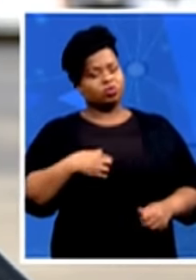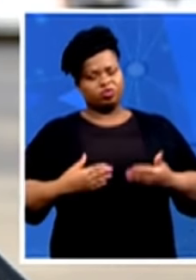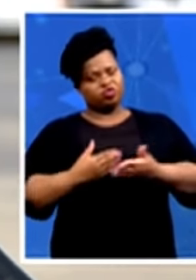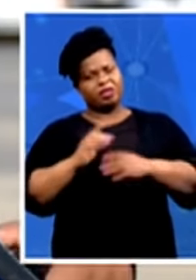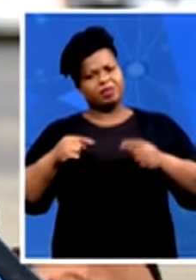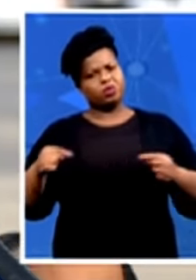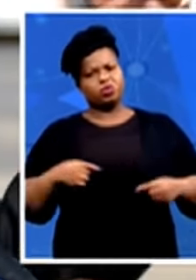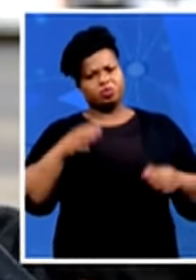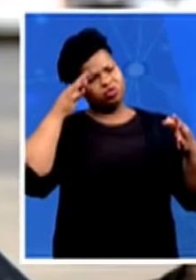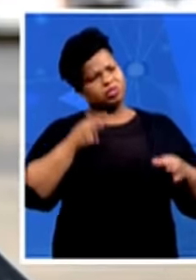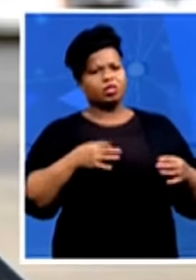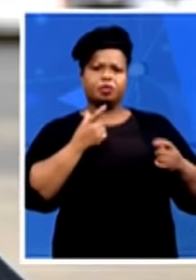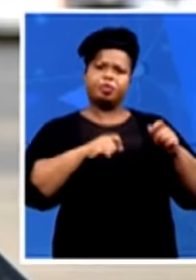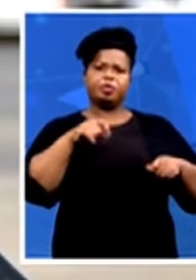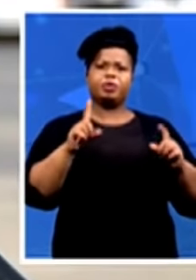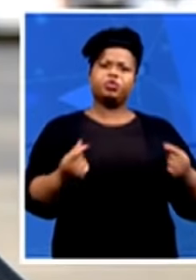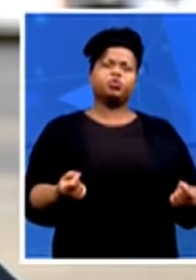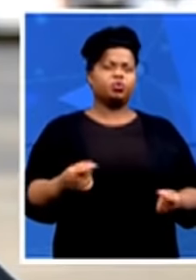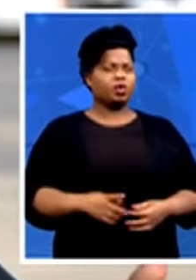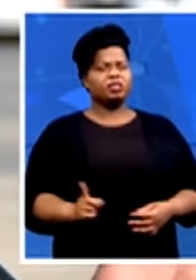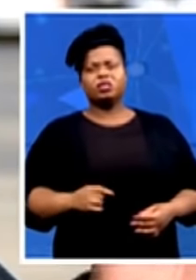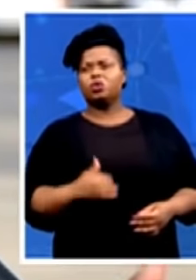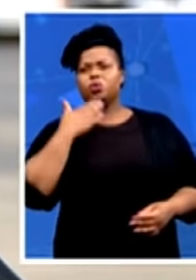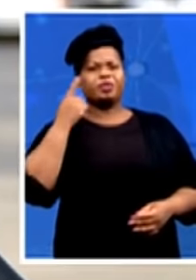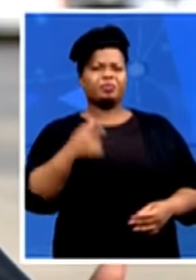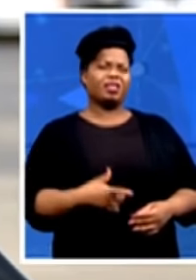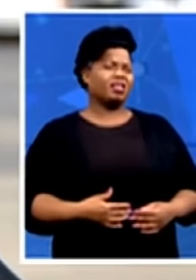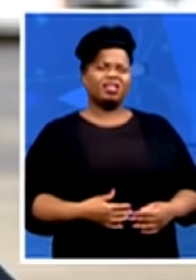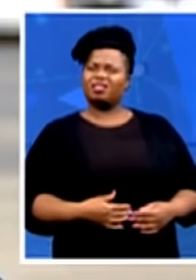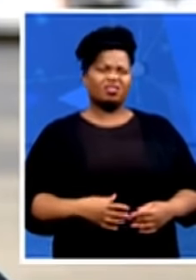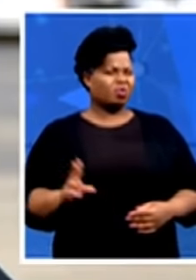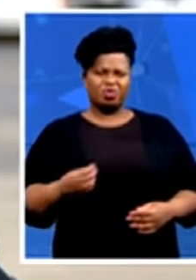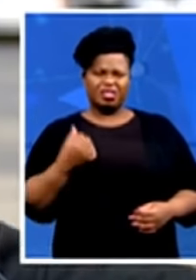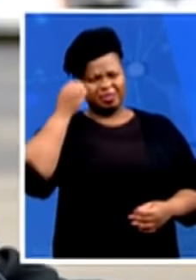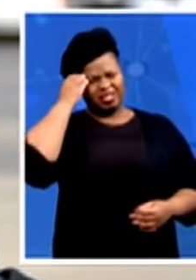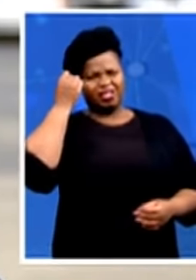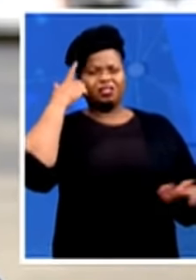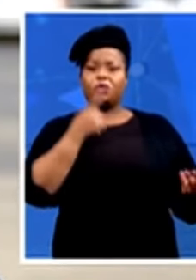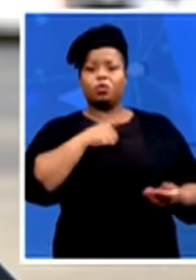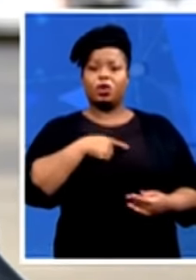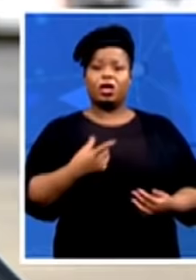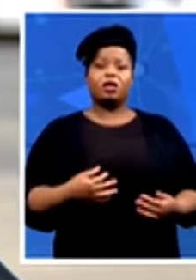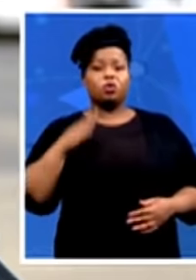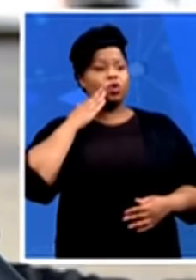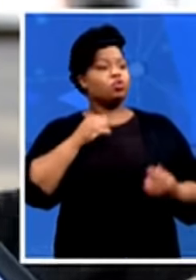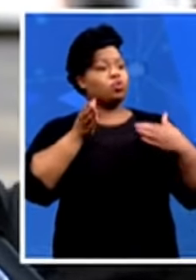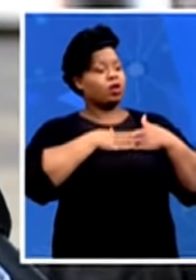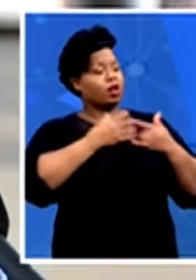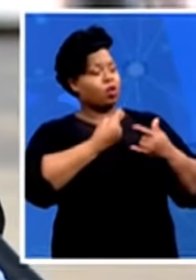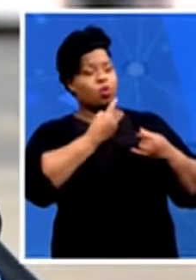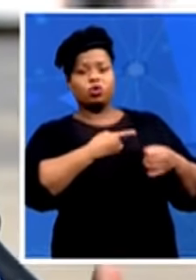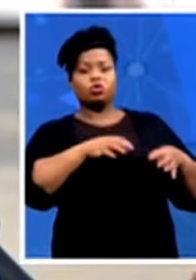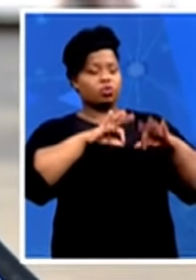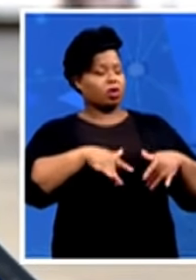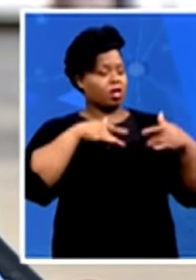can't do, who must they pay, help, what. It doesn't make sense. When you close your door, you're alone. It's your life. You've got your kids facing. You've got your family. You've got your